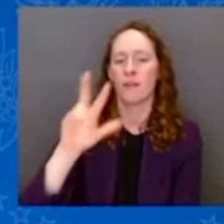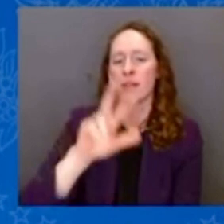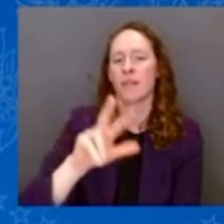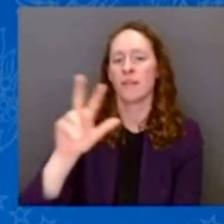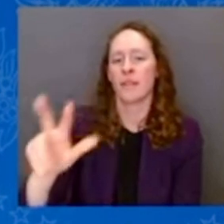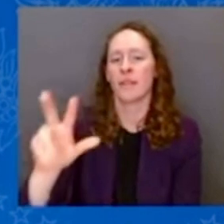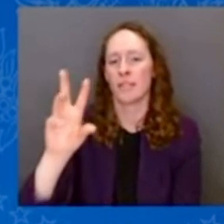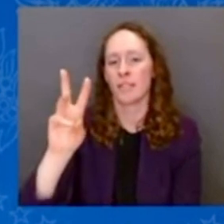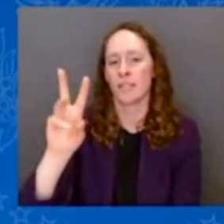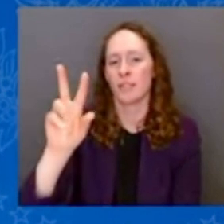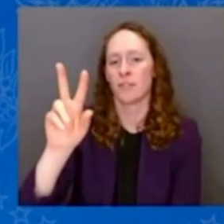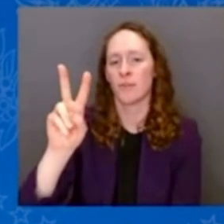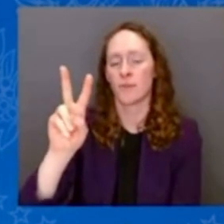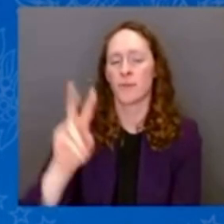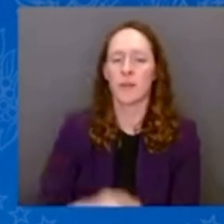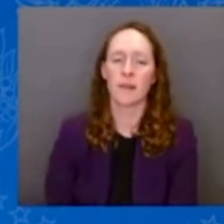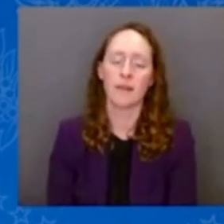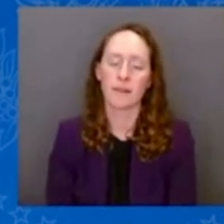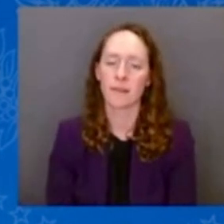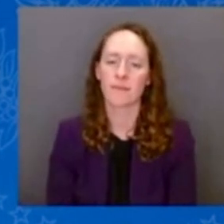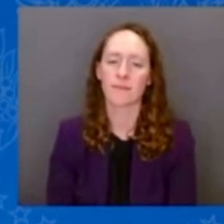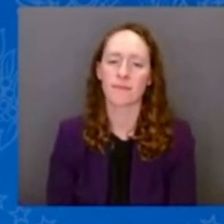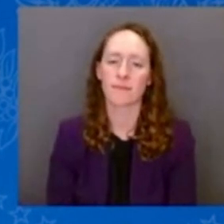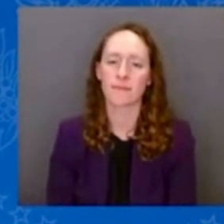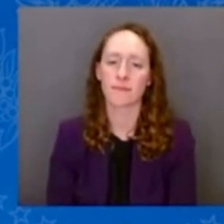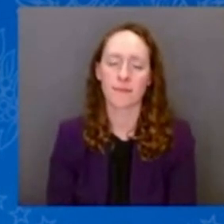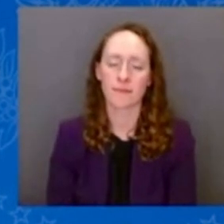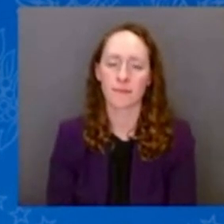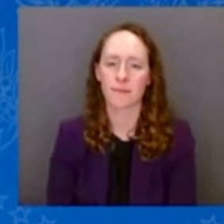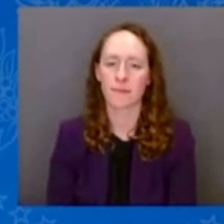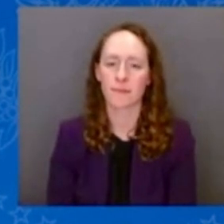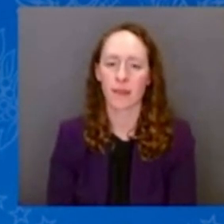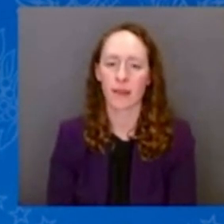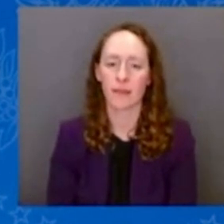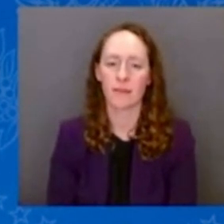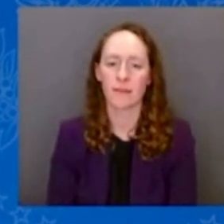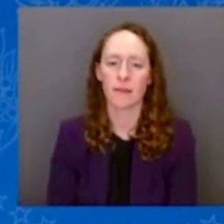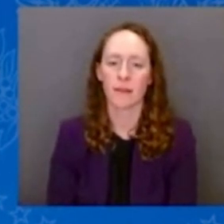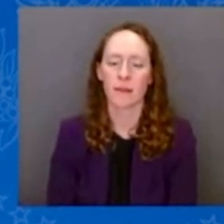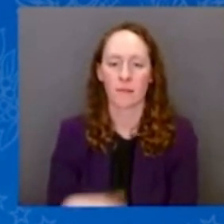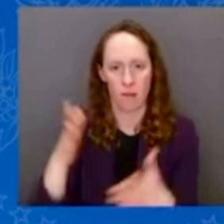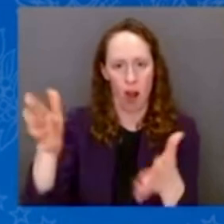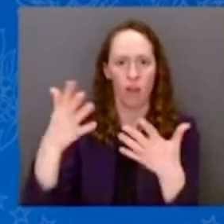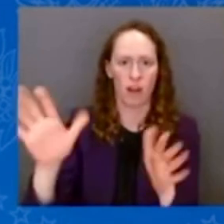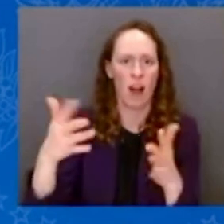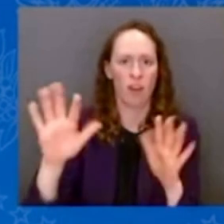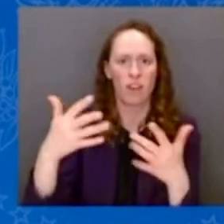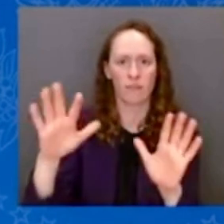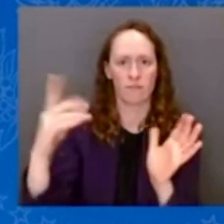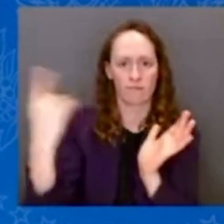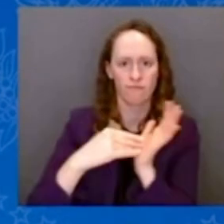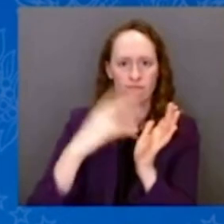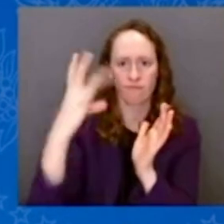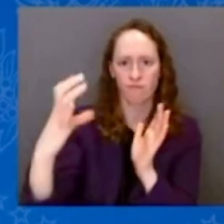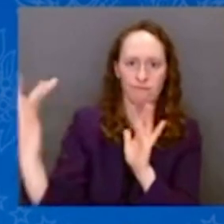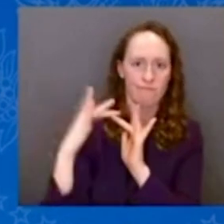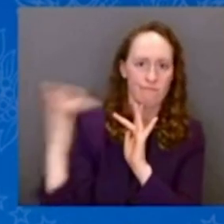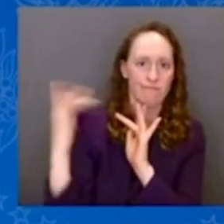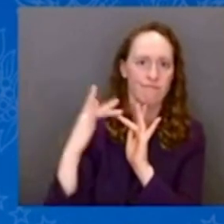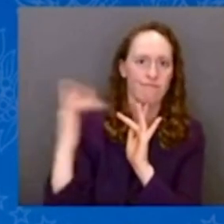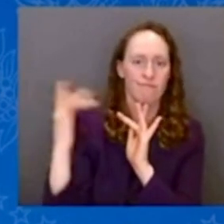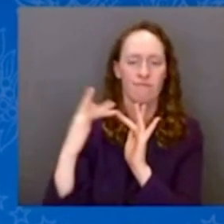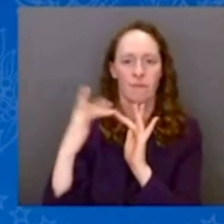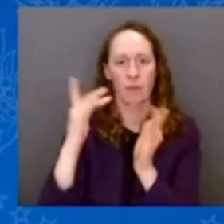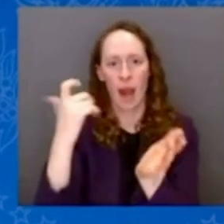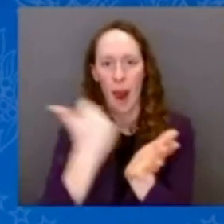1700 people, 1700 people have signed up for help. In addition, the Department of Agriculture